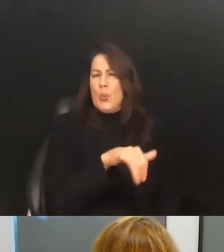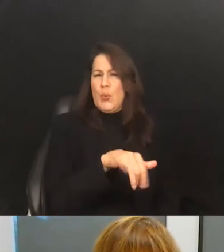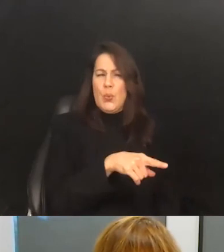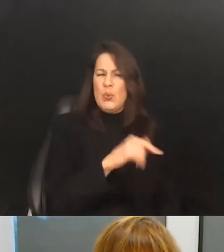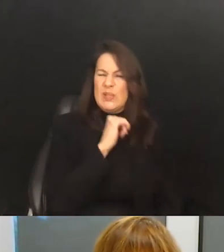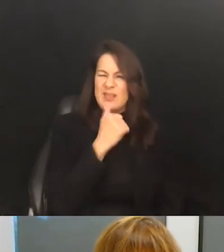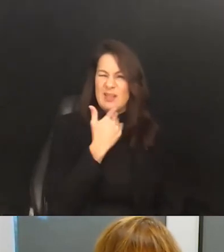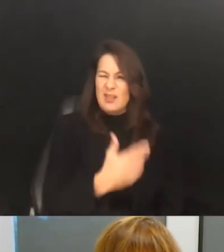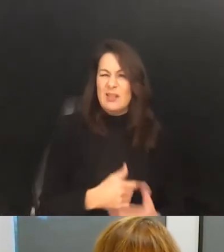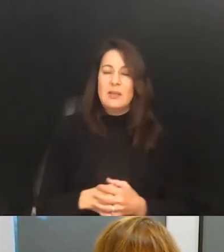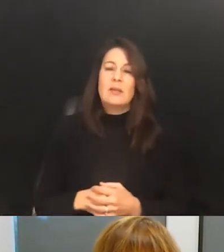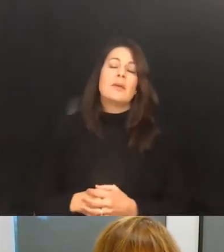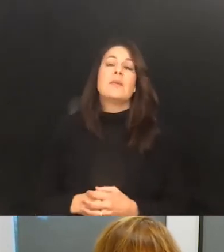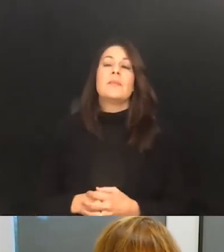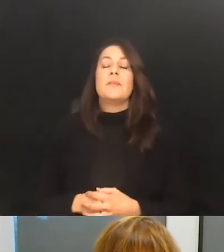that's not so good.